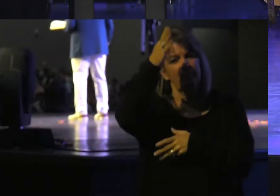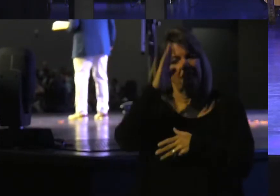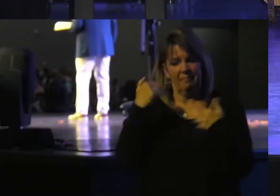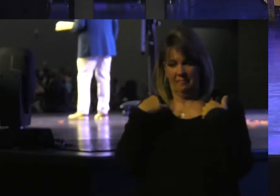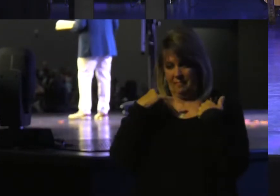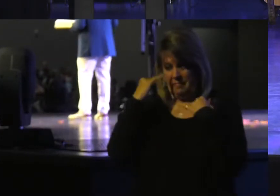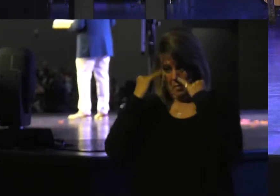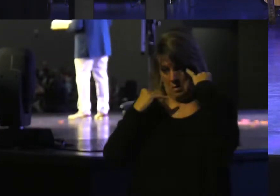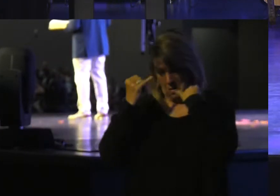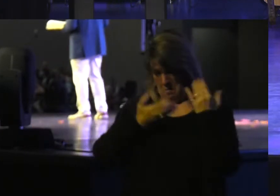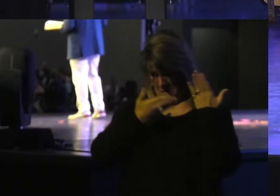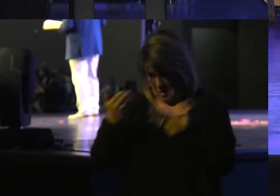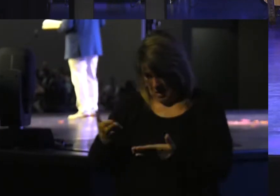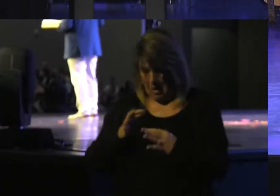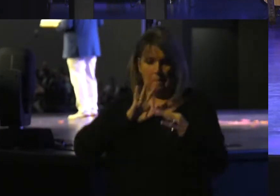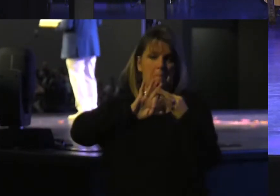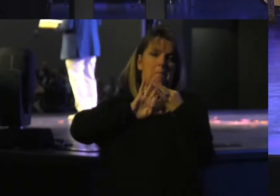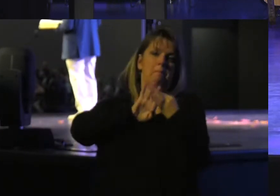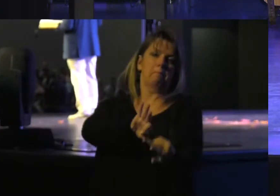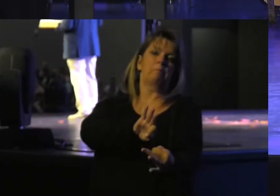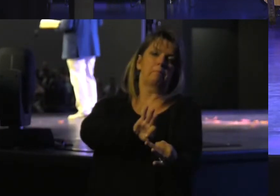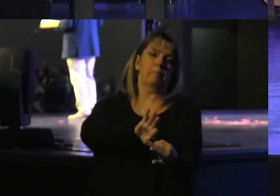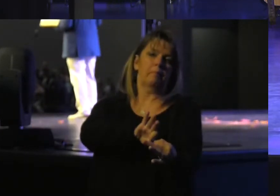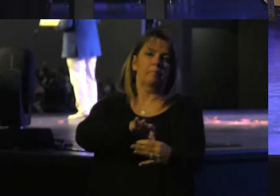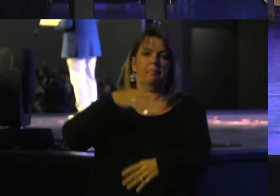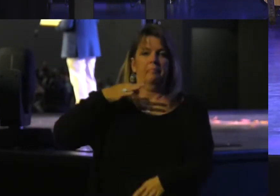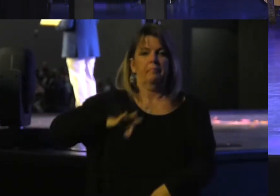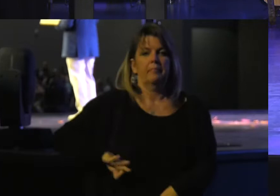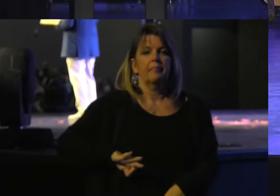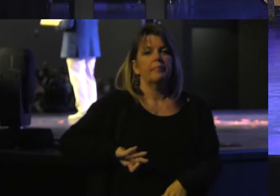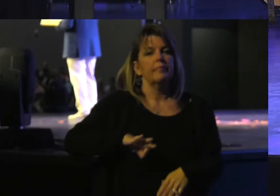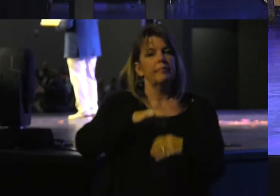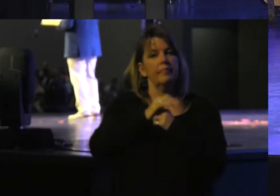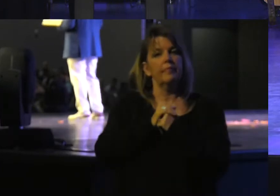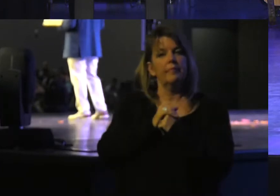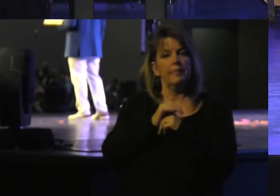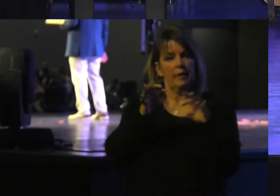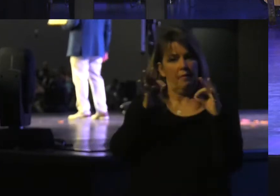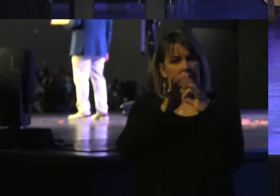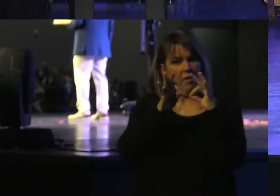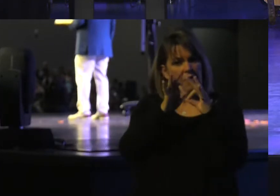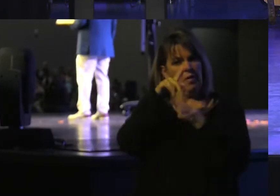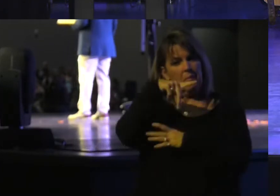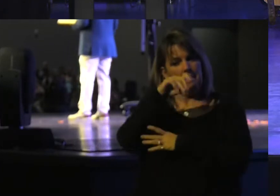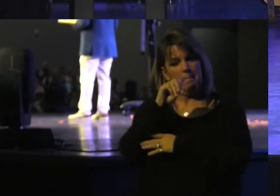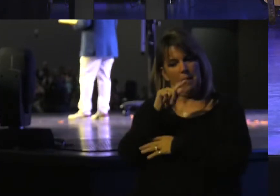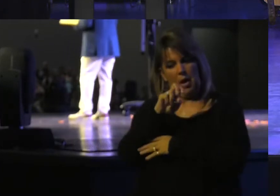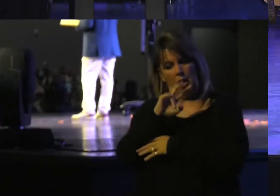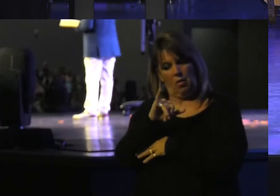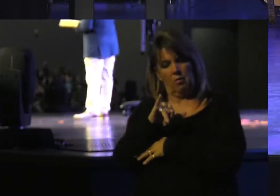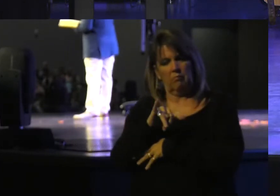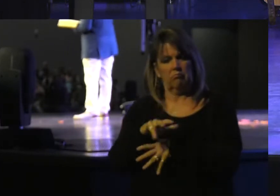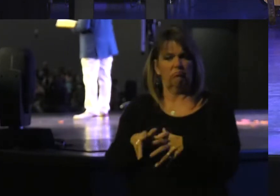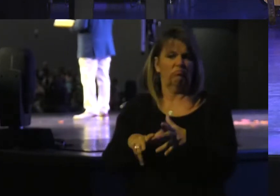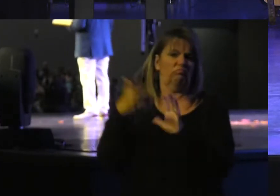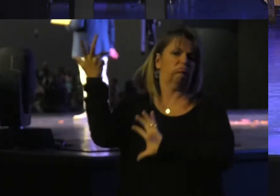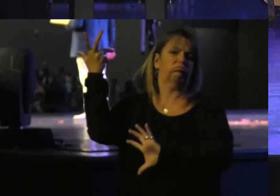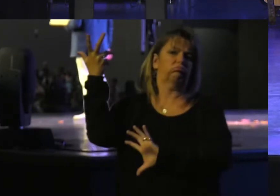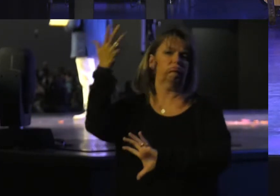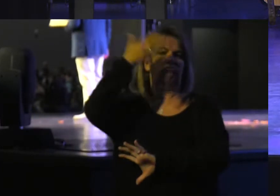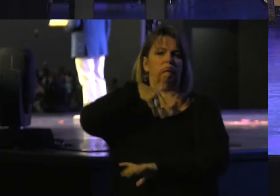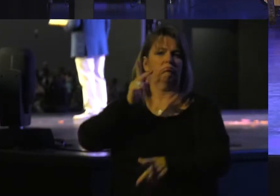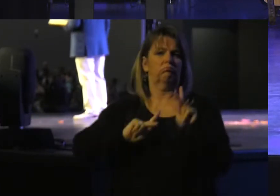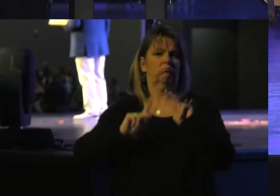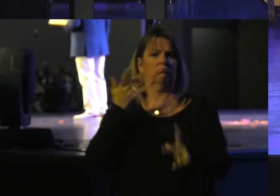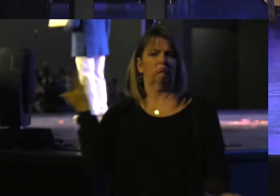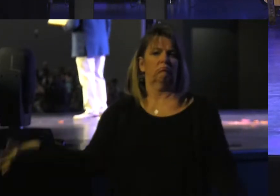have Jeremiah take a perfectly useful piece of valuable pottery and crush it in front of the